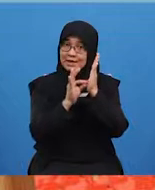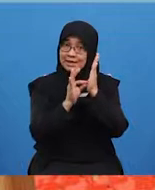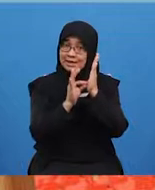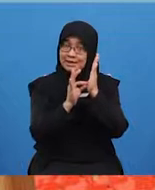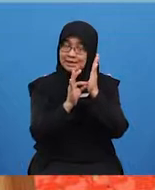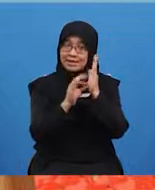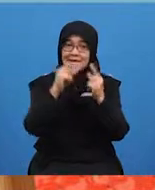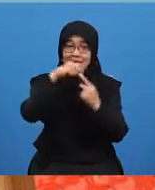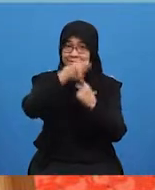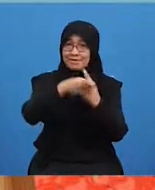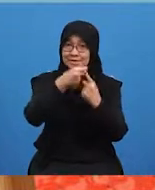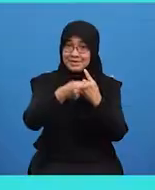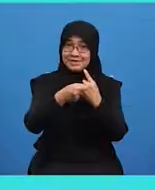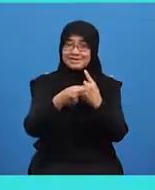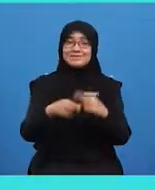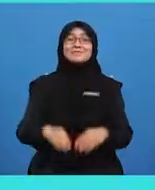can help you too.